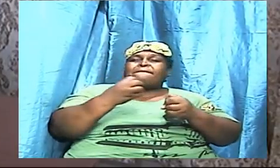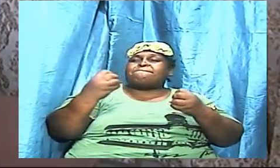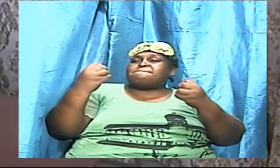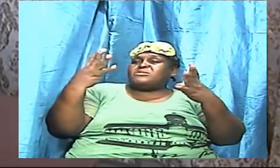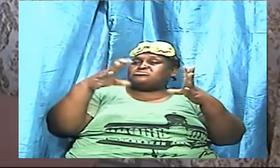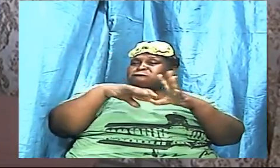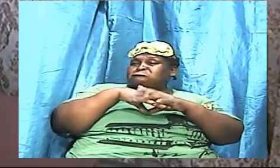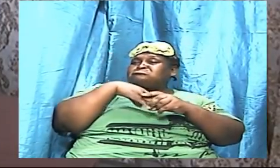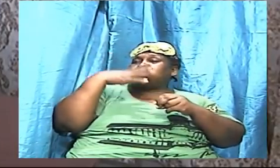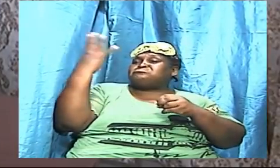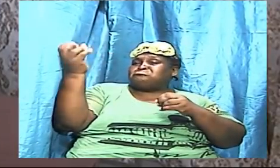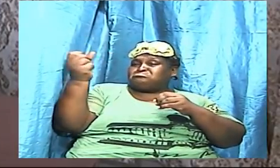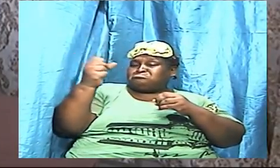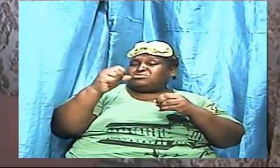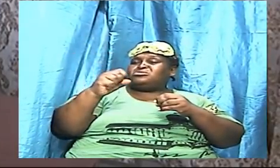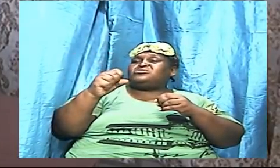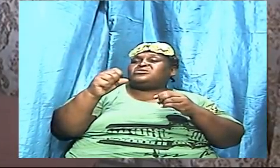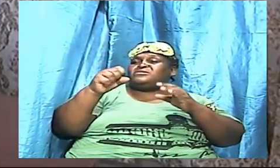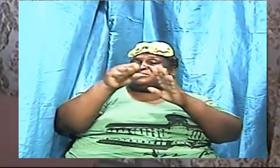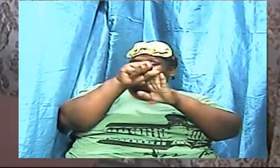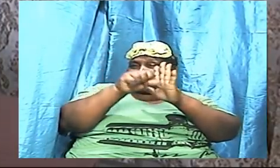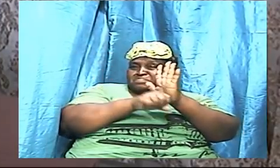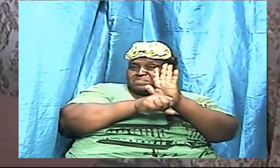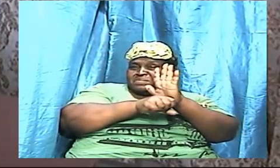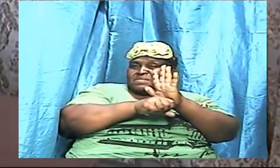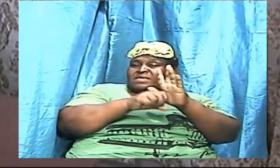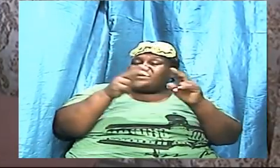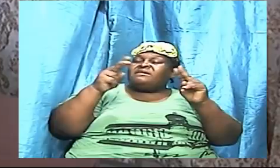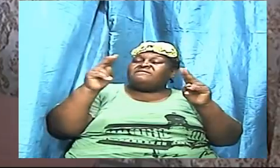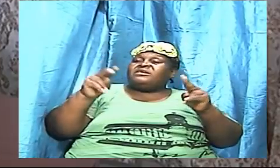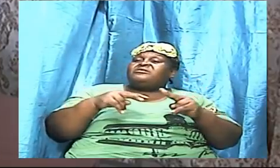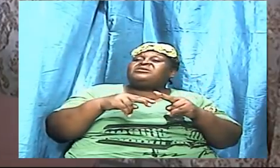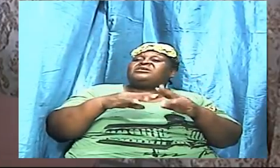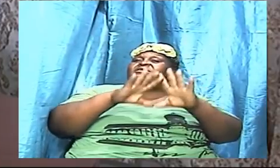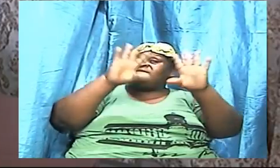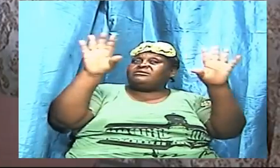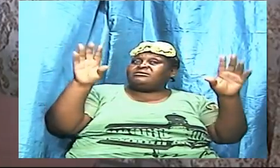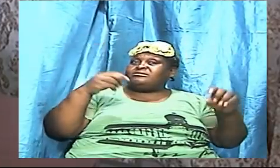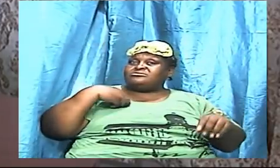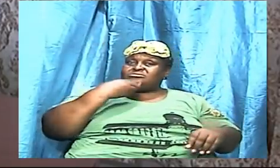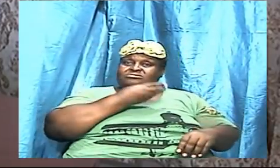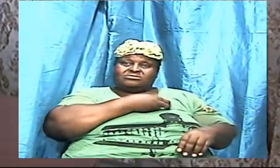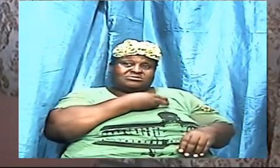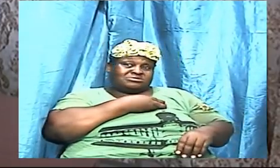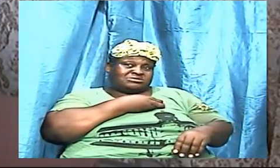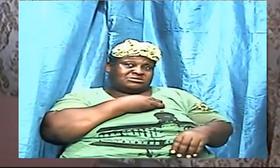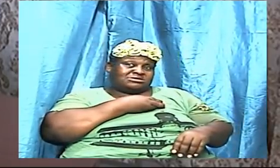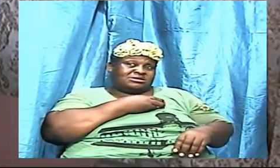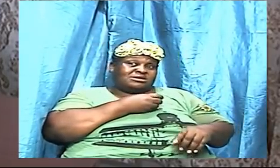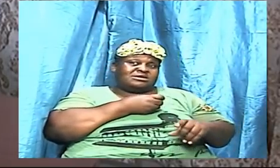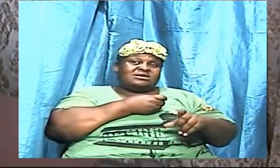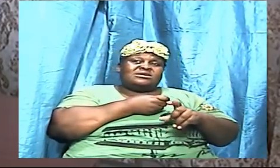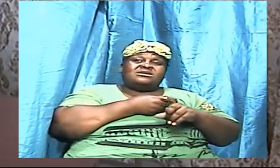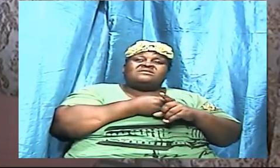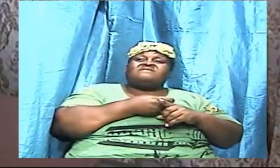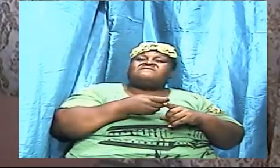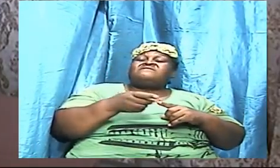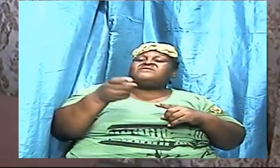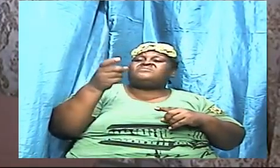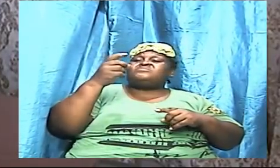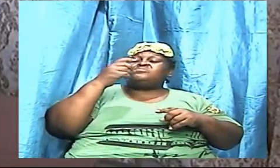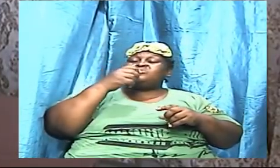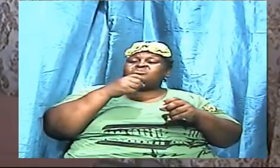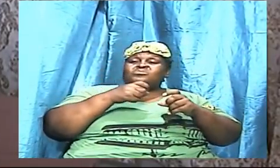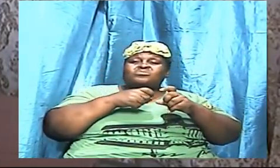And it was very clear to us from the term that Paul used